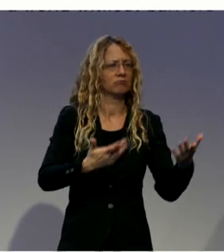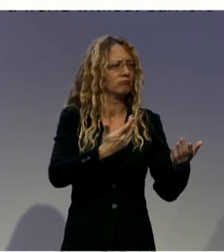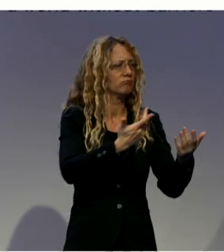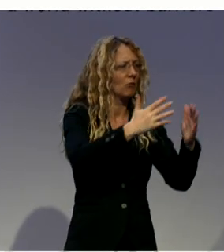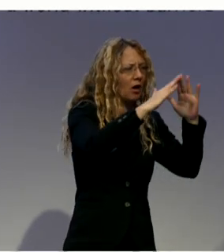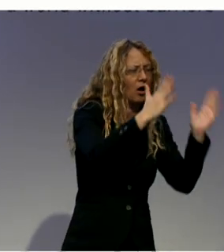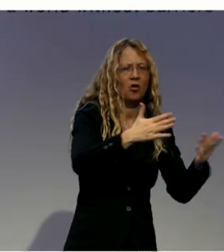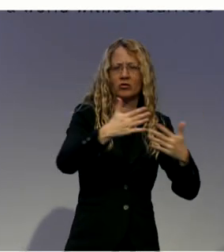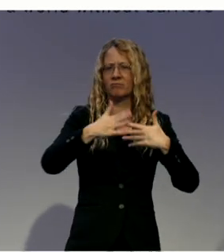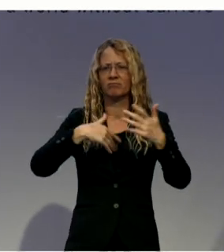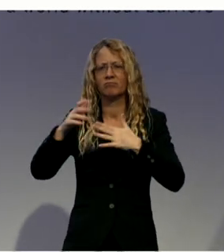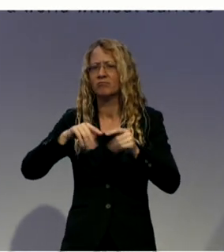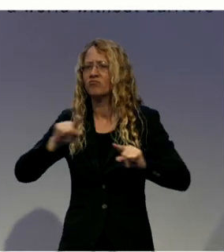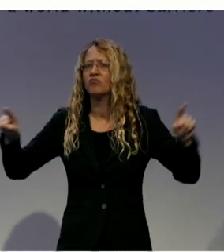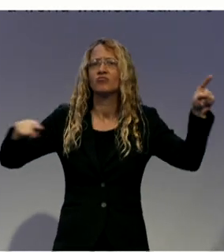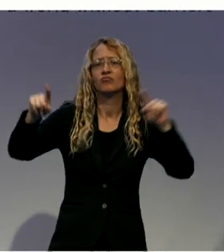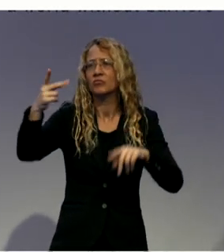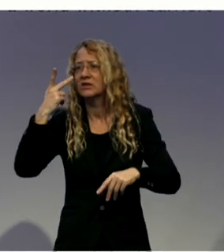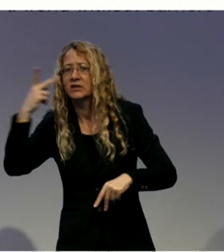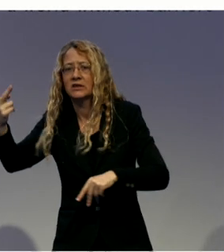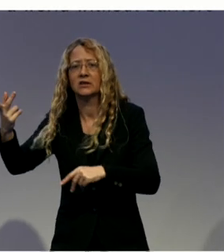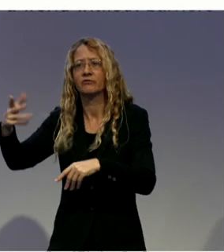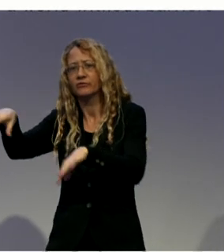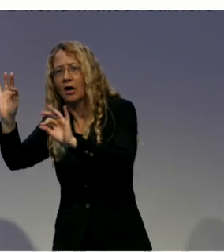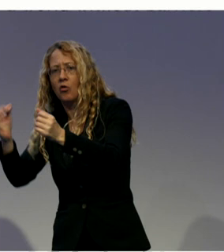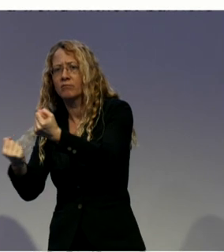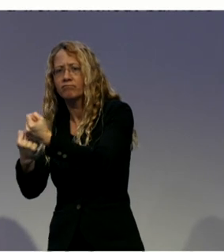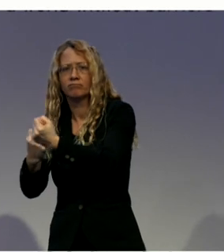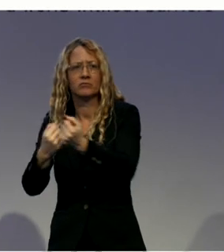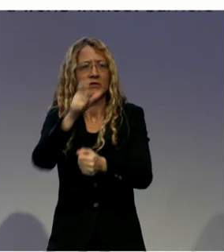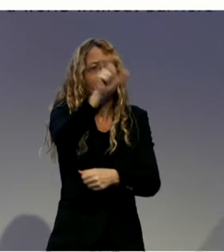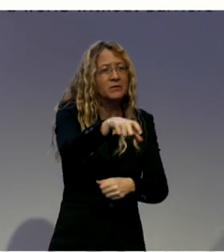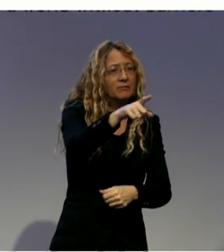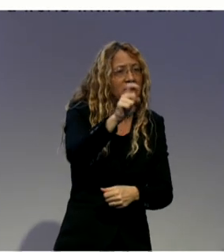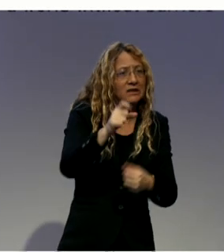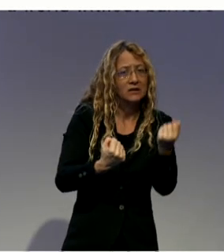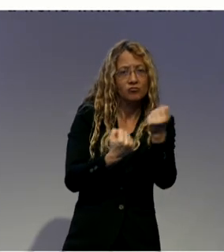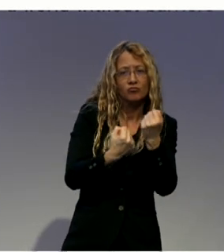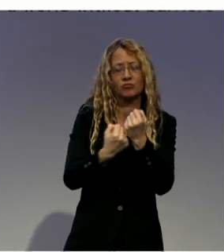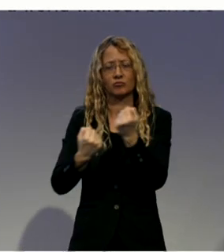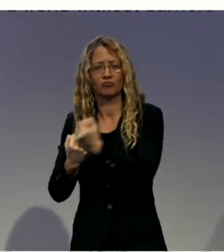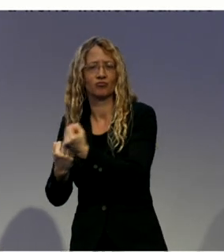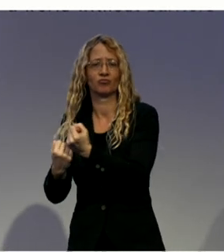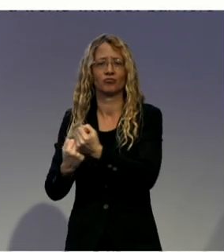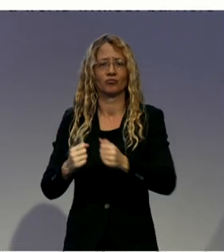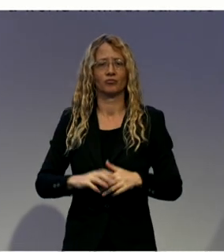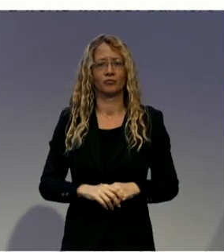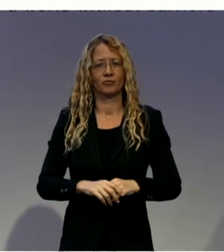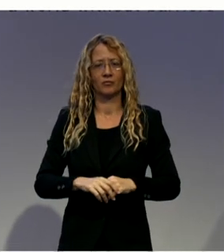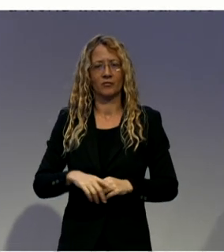we can achieve. Sometimes we perceive that people with psychosocial disabilities, intellectual disabilities, disabilities,